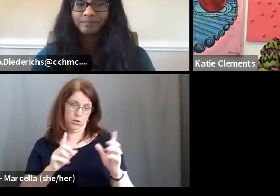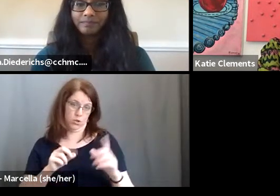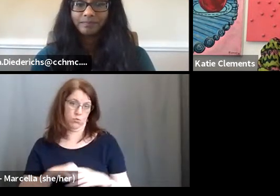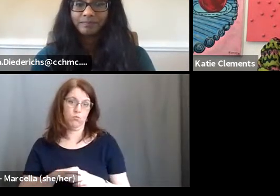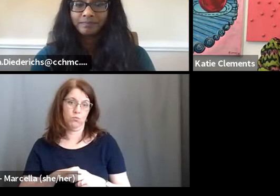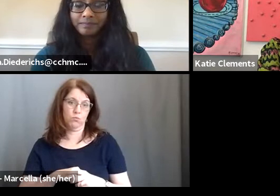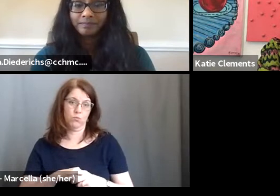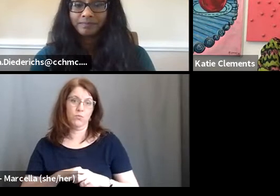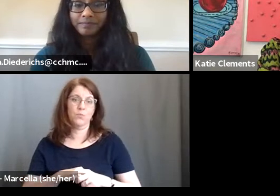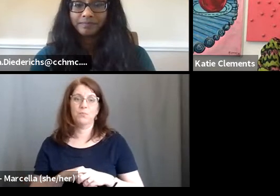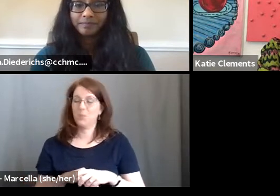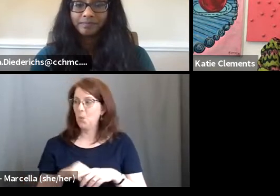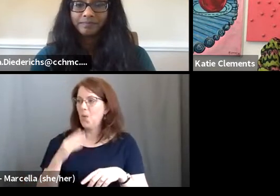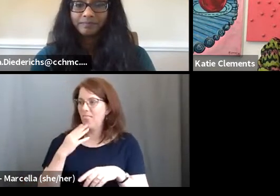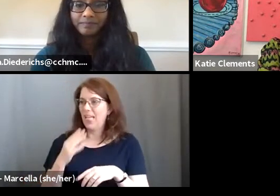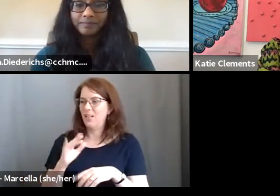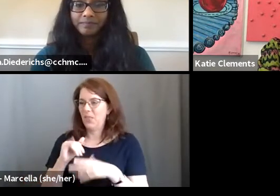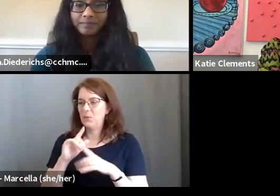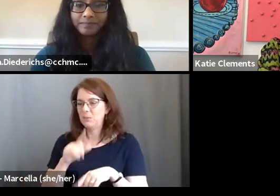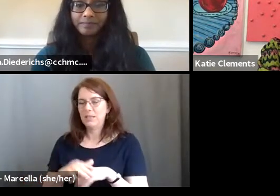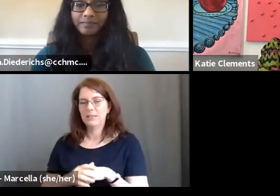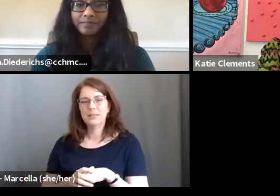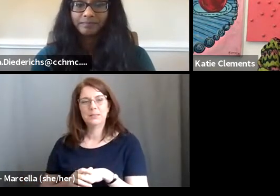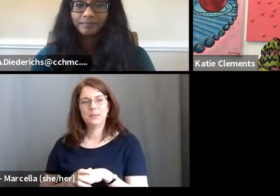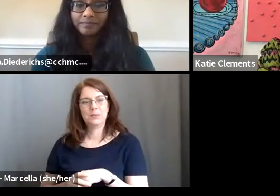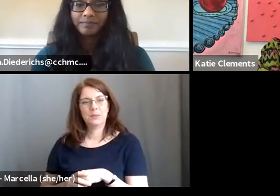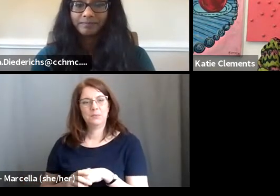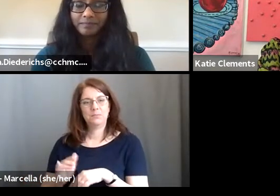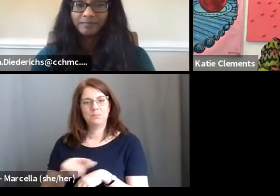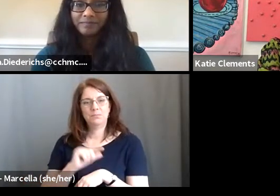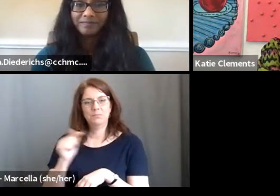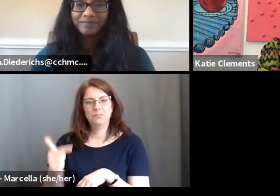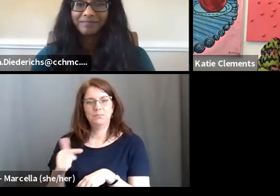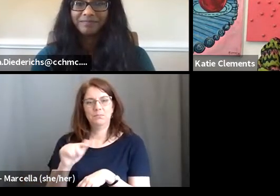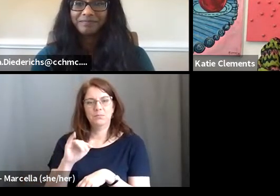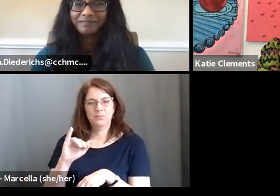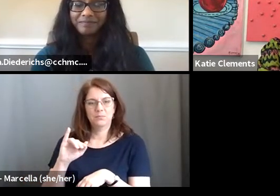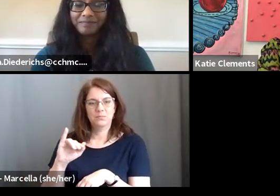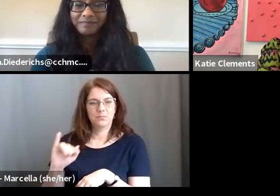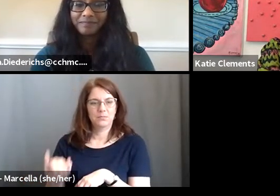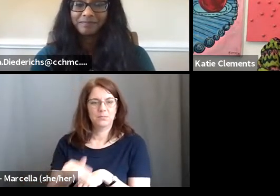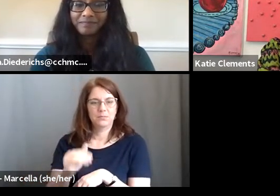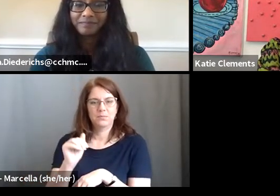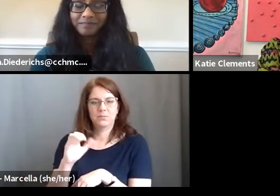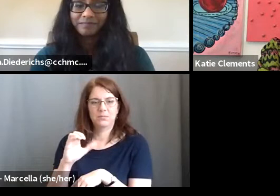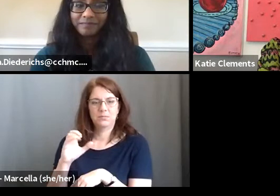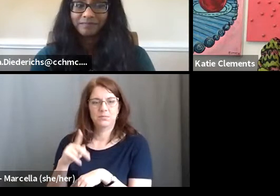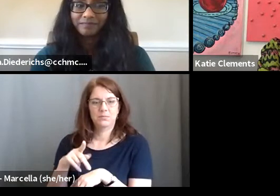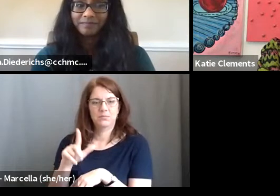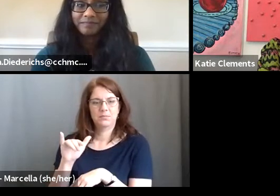Sure. No, I appreciate that response. Um, I'm going to kick it to Jacqueline. She's got a great question for us too.